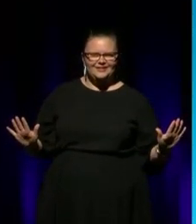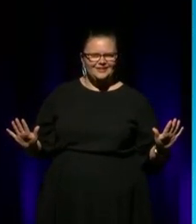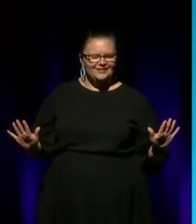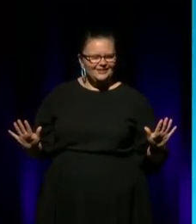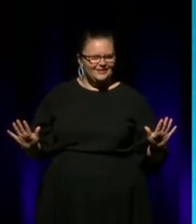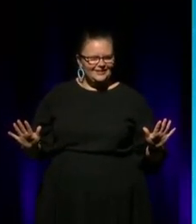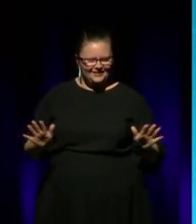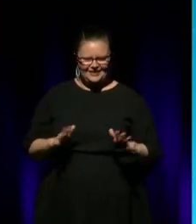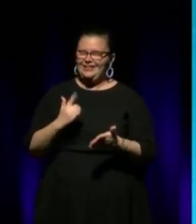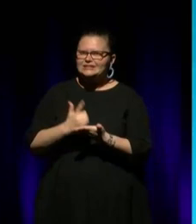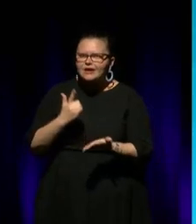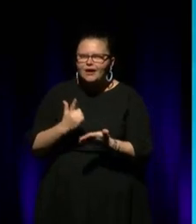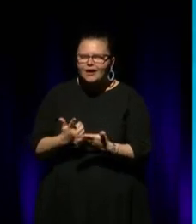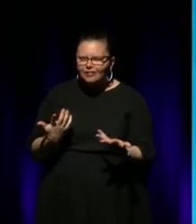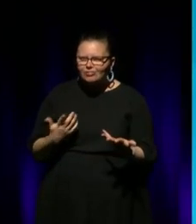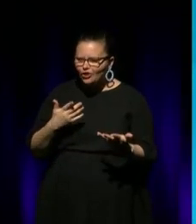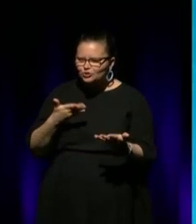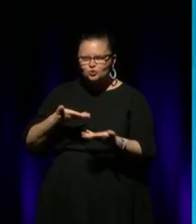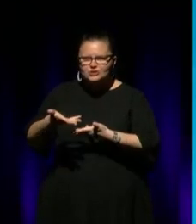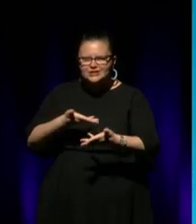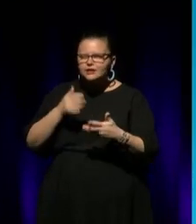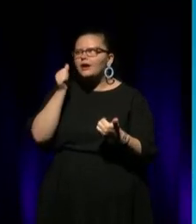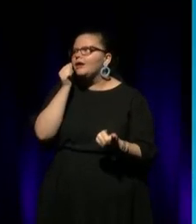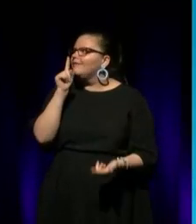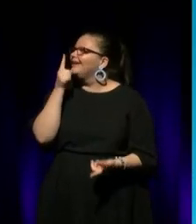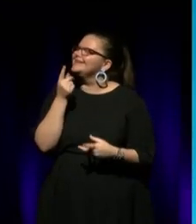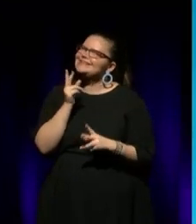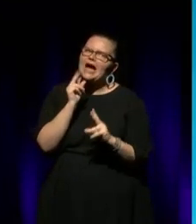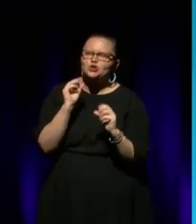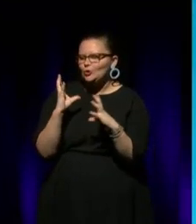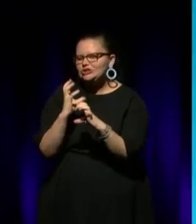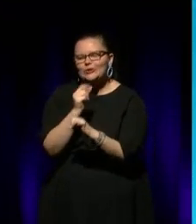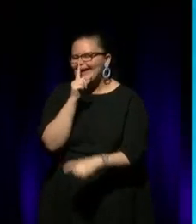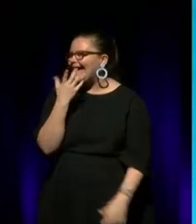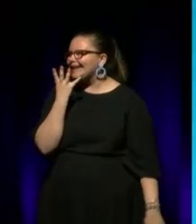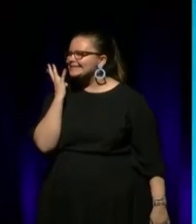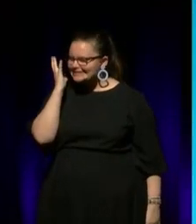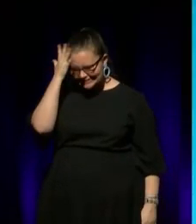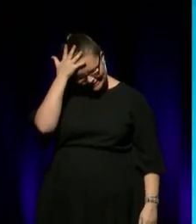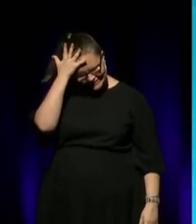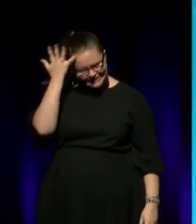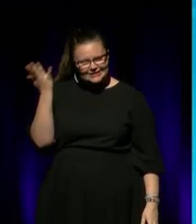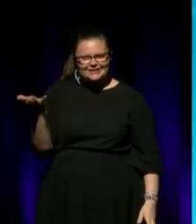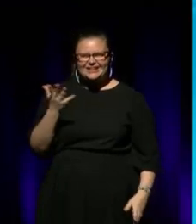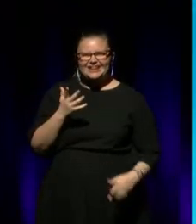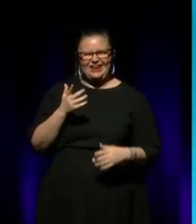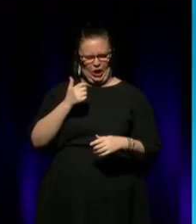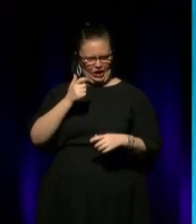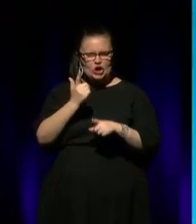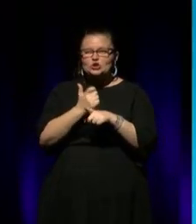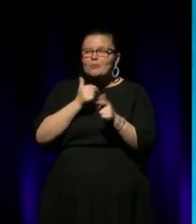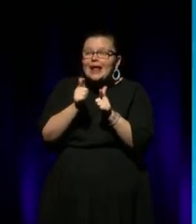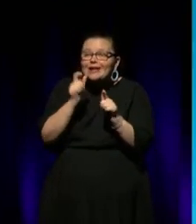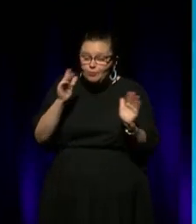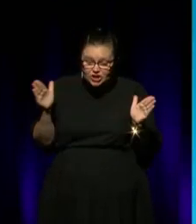Got to get through a lot. Oh, I know. See, I can't talk. Short one. Oh, Lord. If talk my language, it'd be shorter